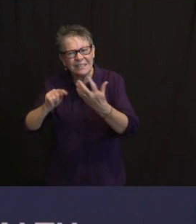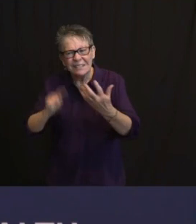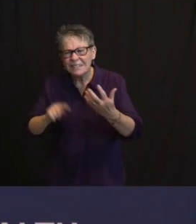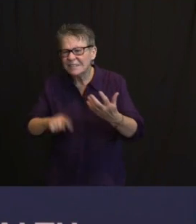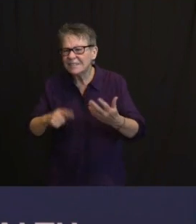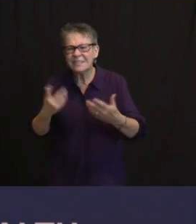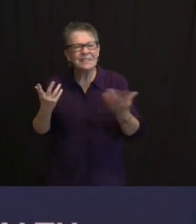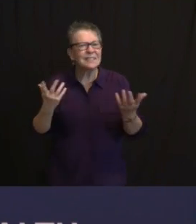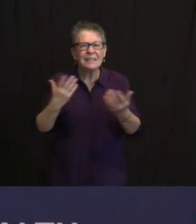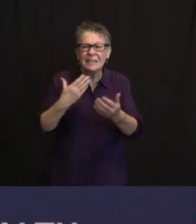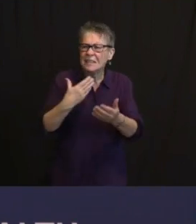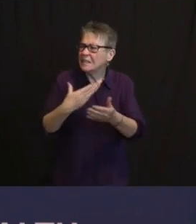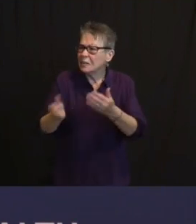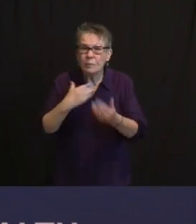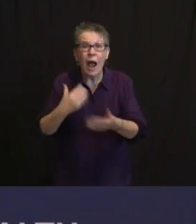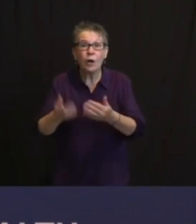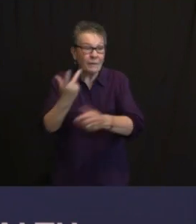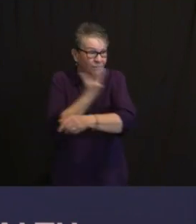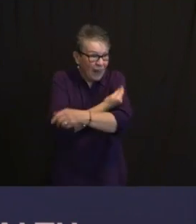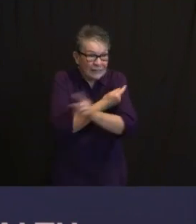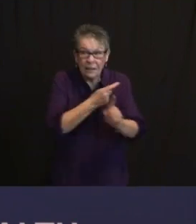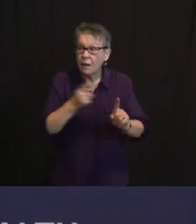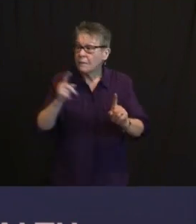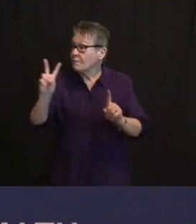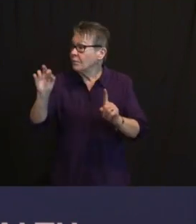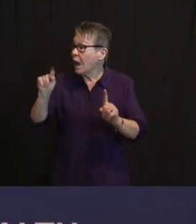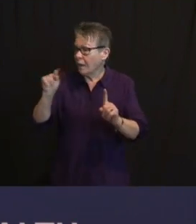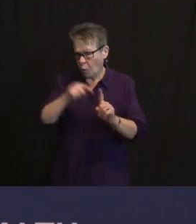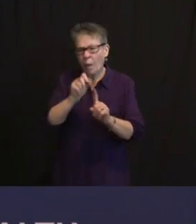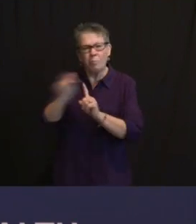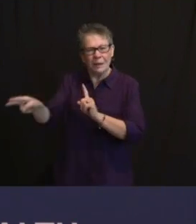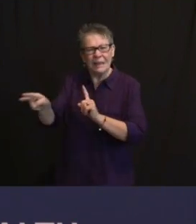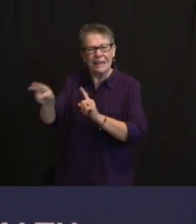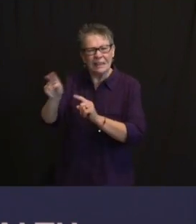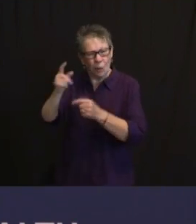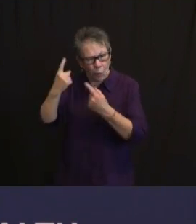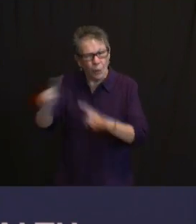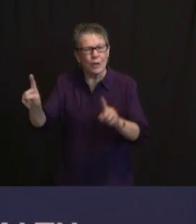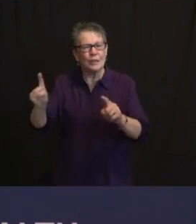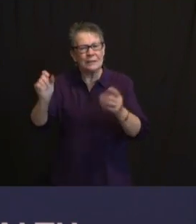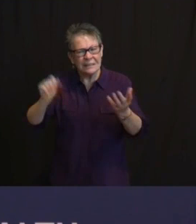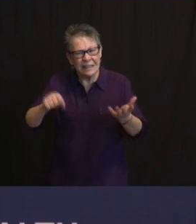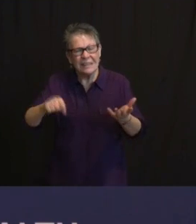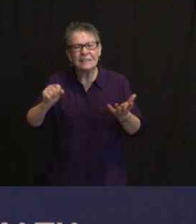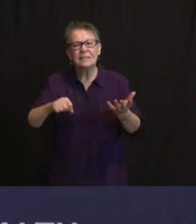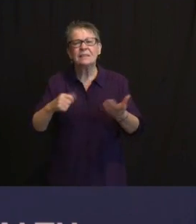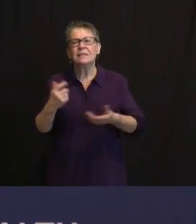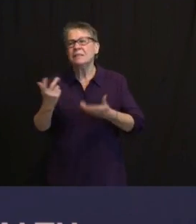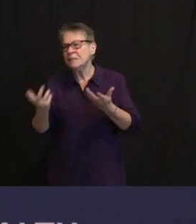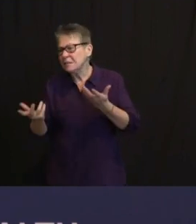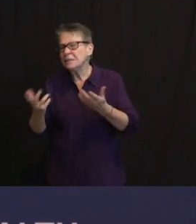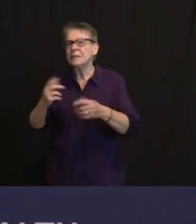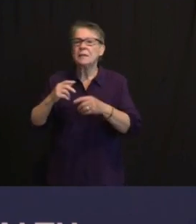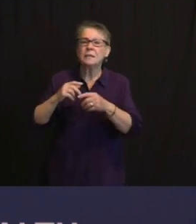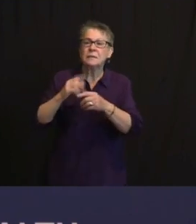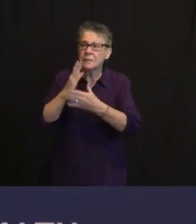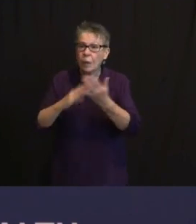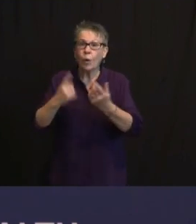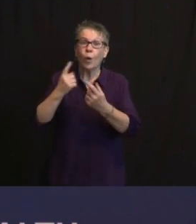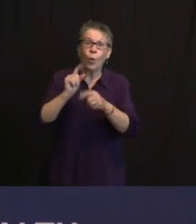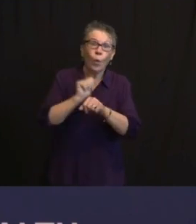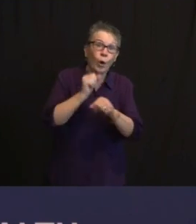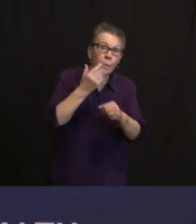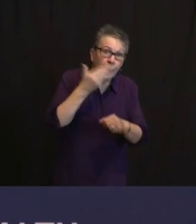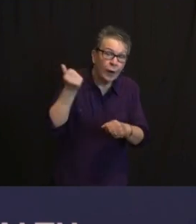STUFF WORKS. IT MAY WORK TO SOME DEGREE BETTER OR WORSE, DEPENDING ON WHAT THE ACTUAL VARIANCE IS. BUT THAT ALL WORKS. AND THE